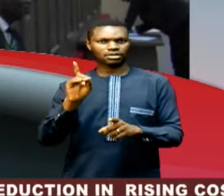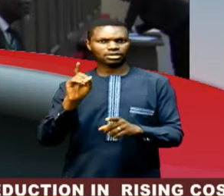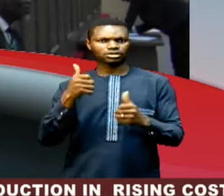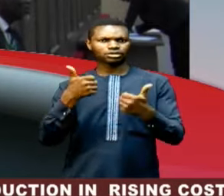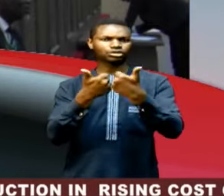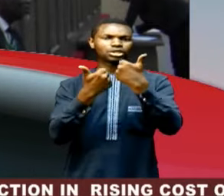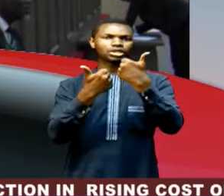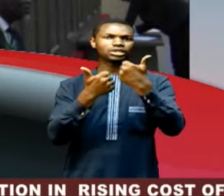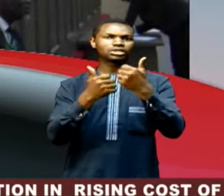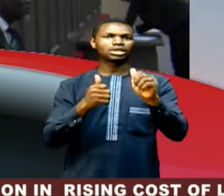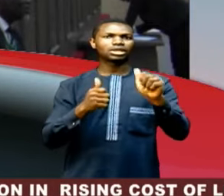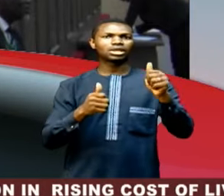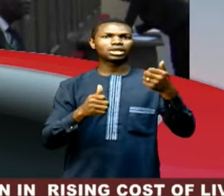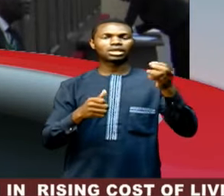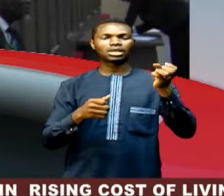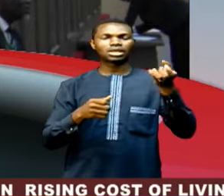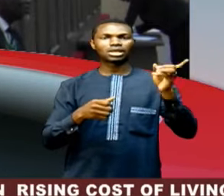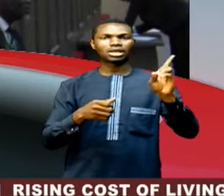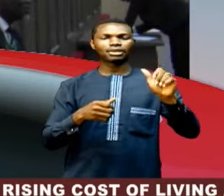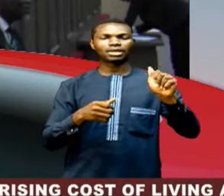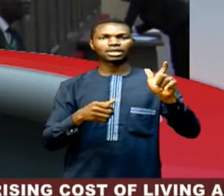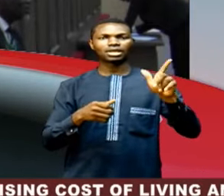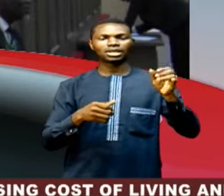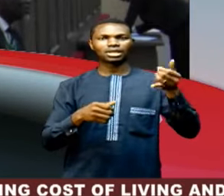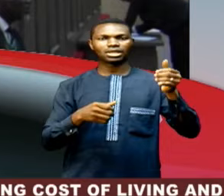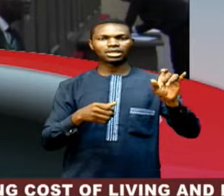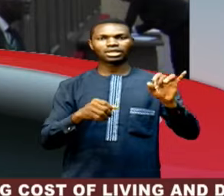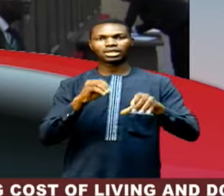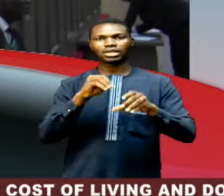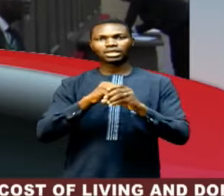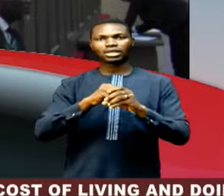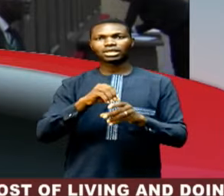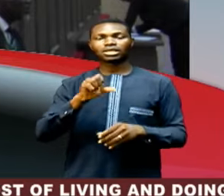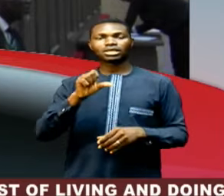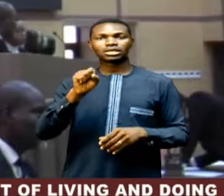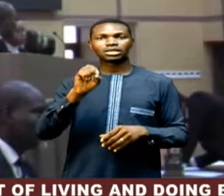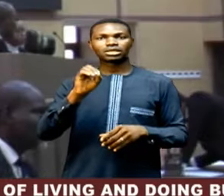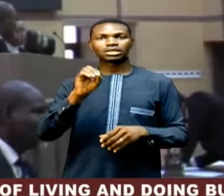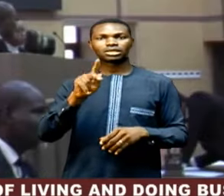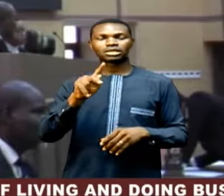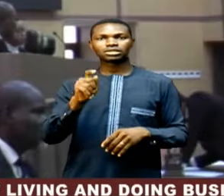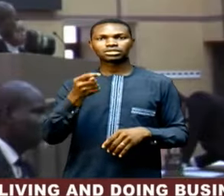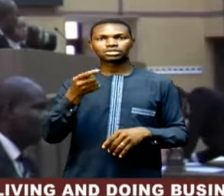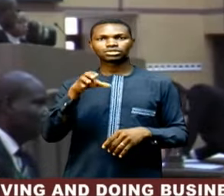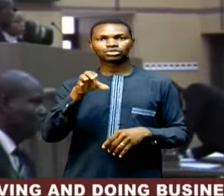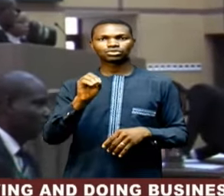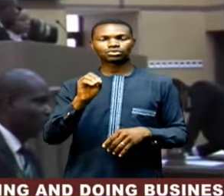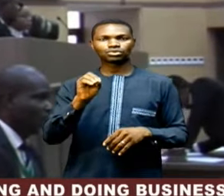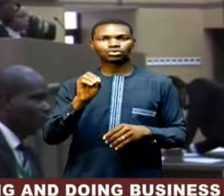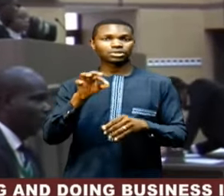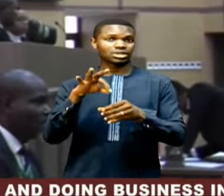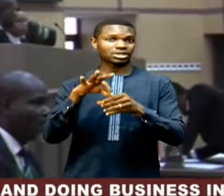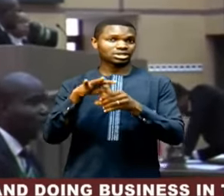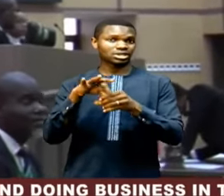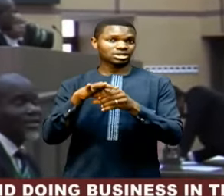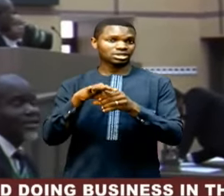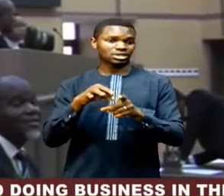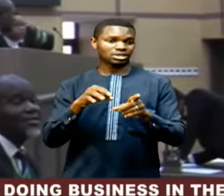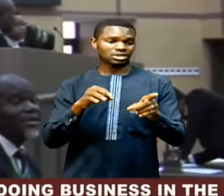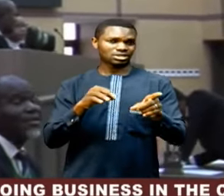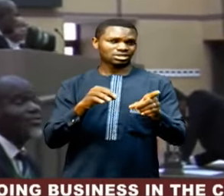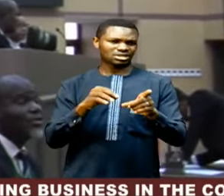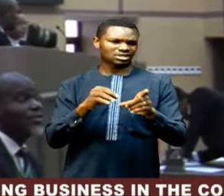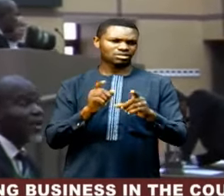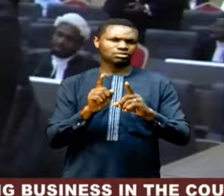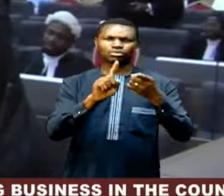Aliou in the 2023 Sokoto state governorship election. The appellant filed the appeal against the Governor's